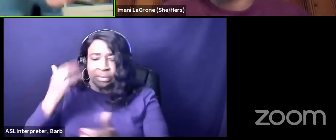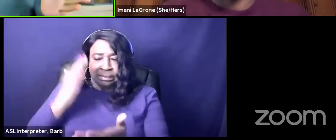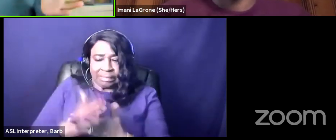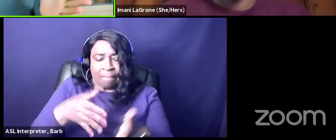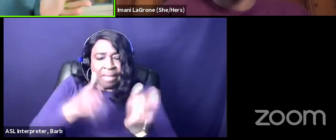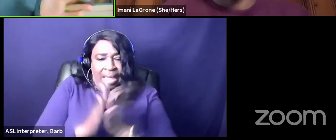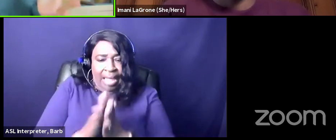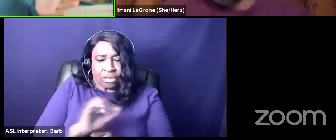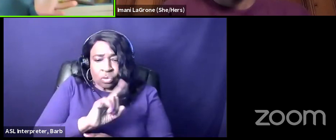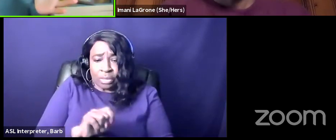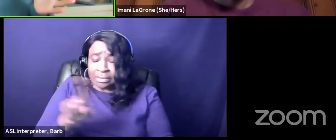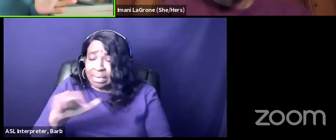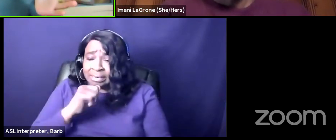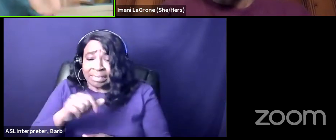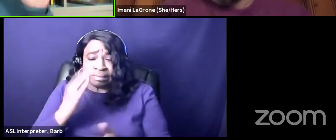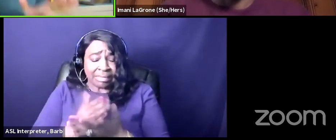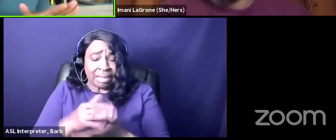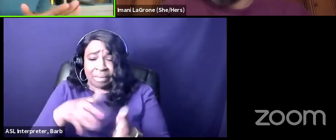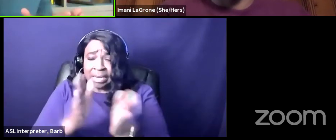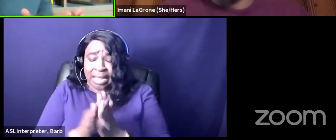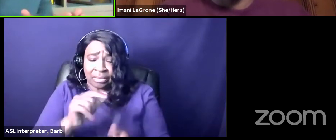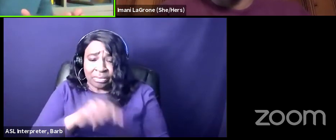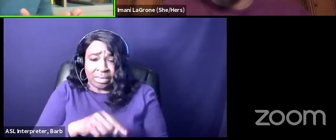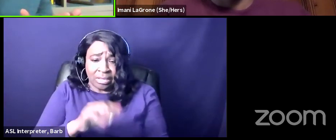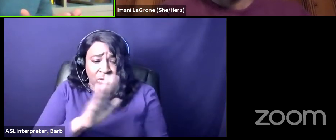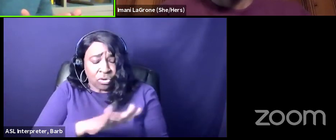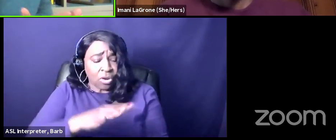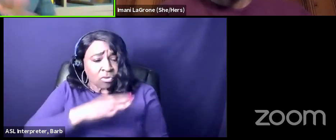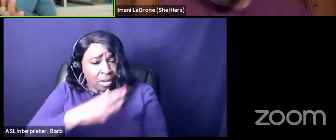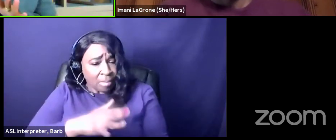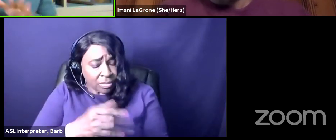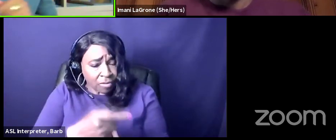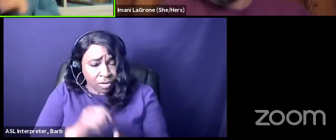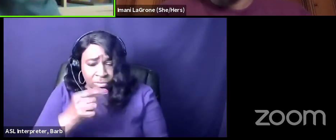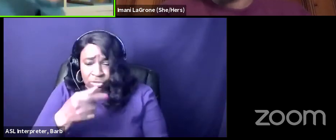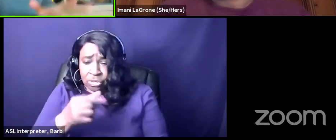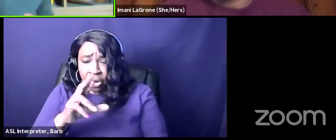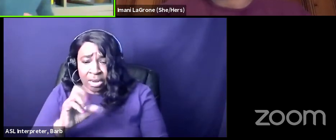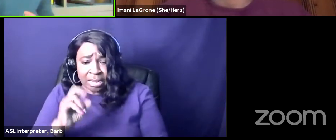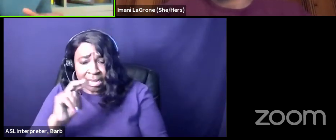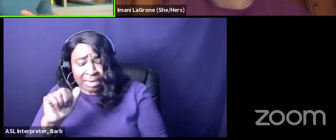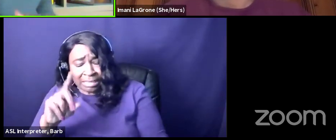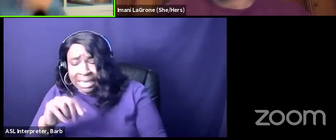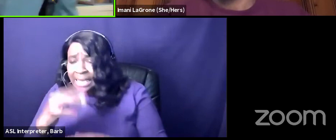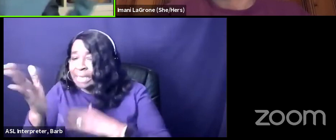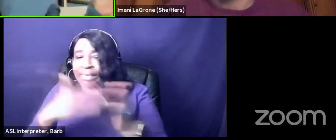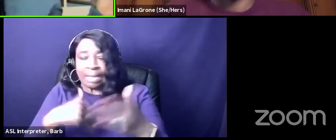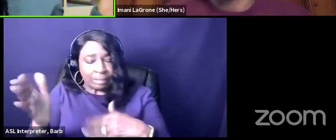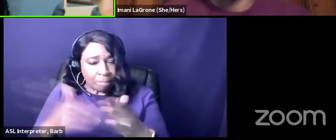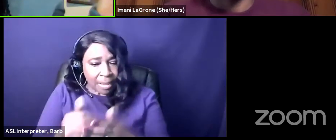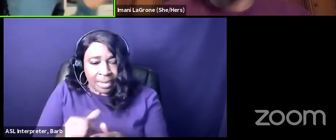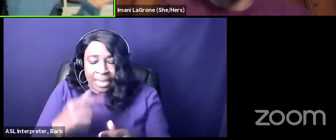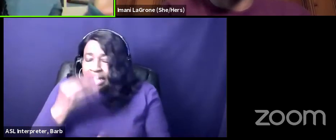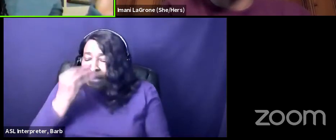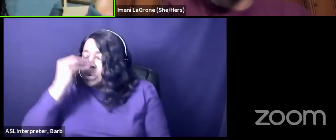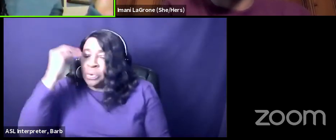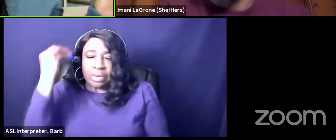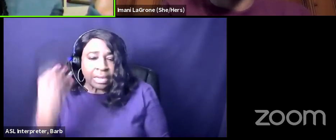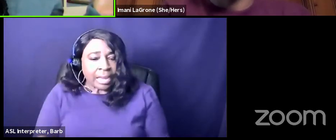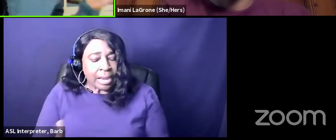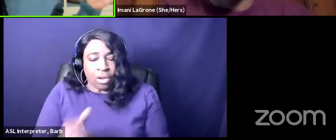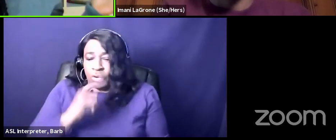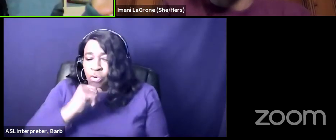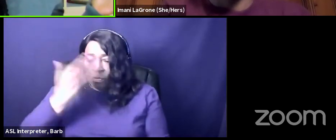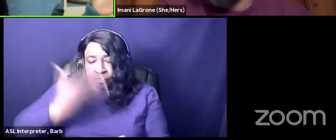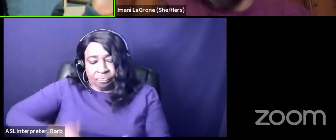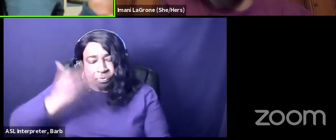so they didn't stop and ask philando castile like is your grandmother from granada or like it doesn't matter they don't care who mike brown's